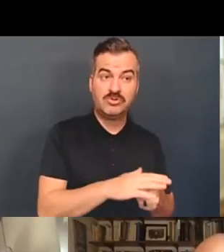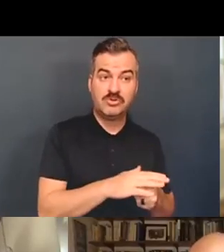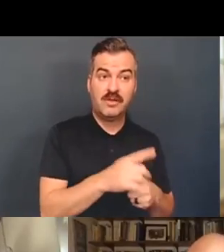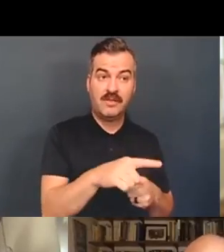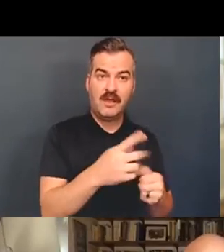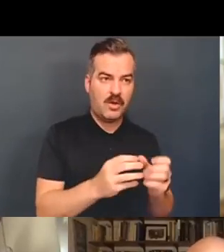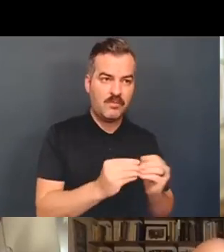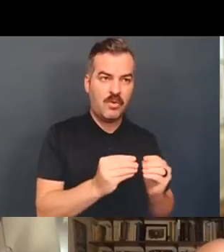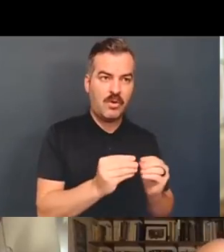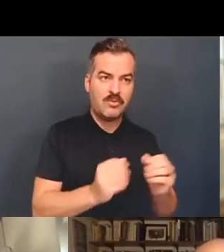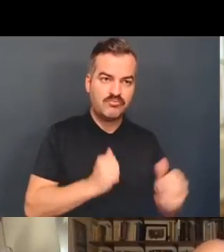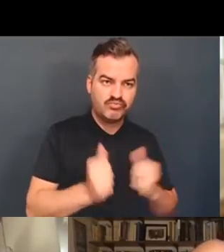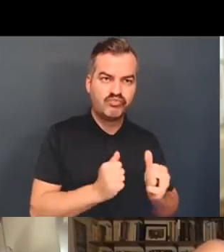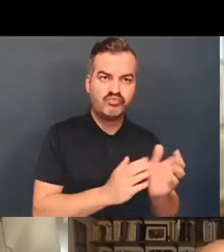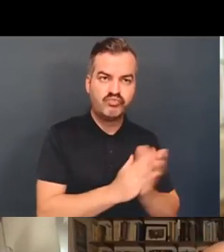the folks subject to them.